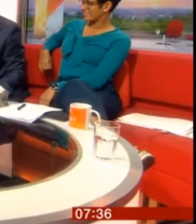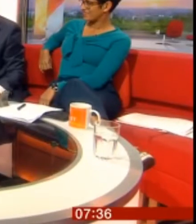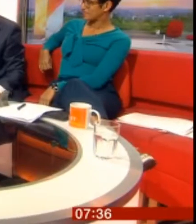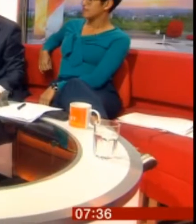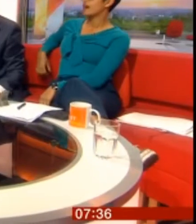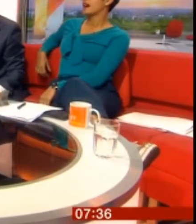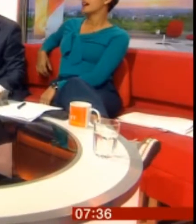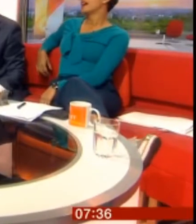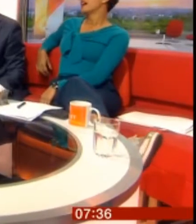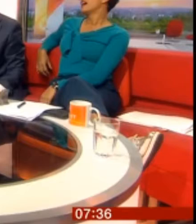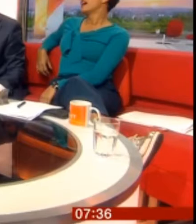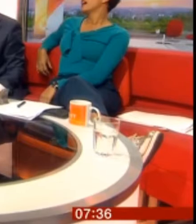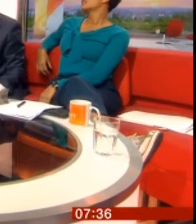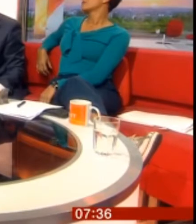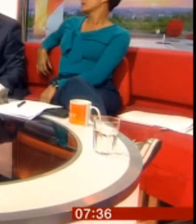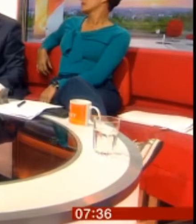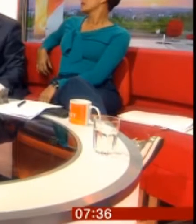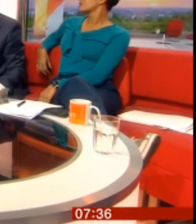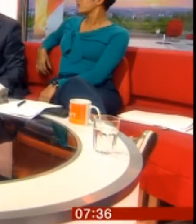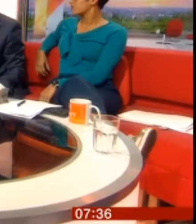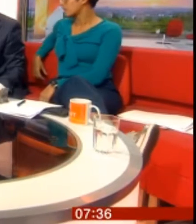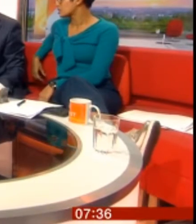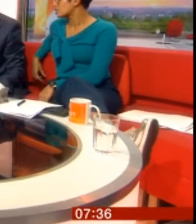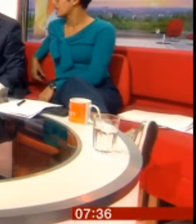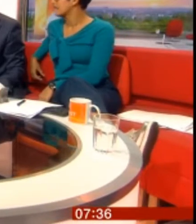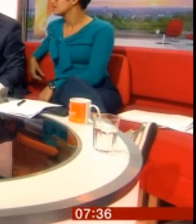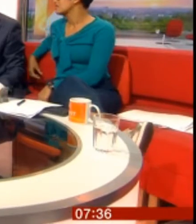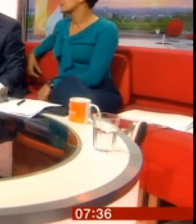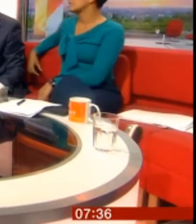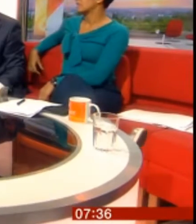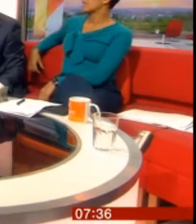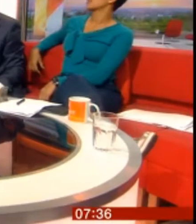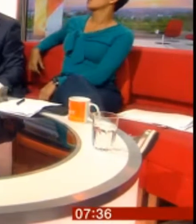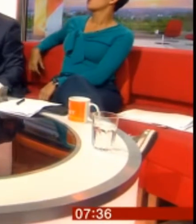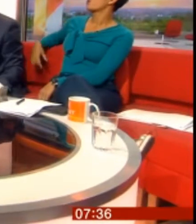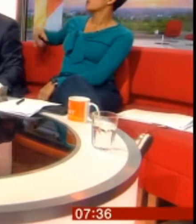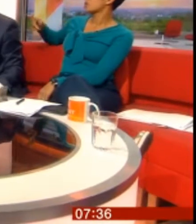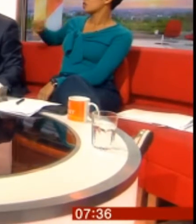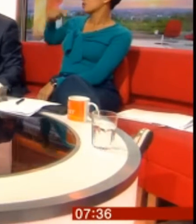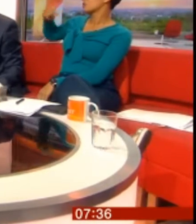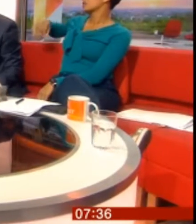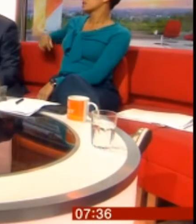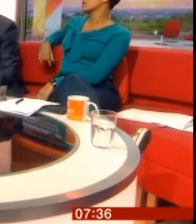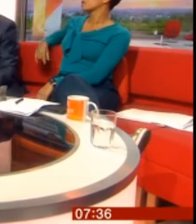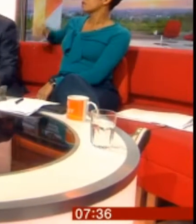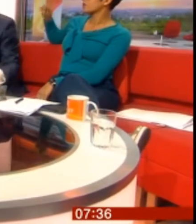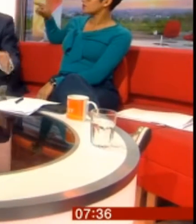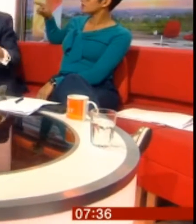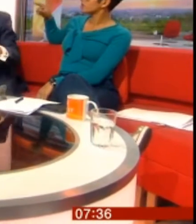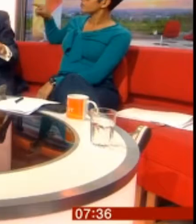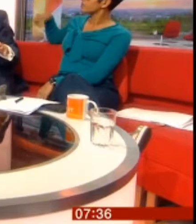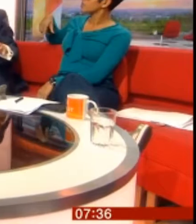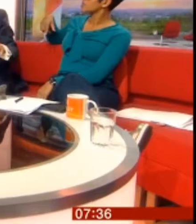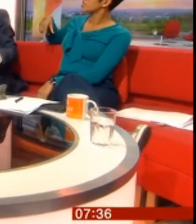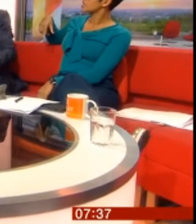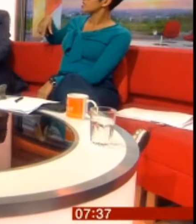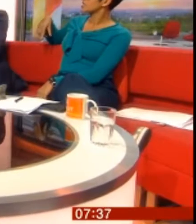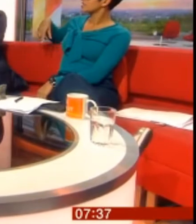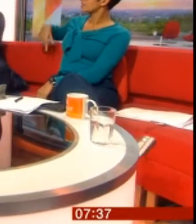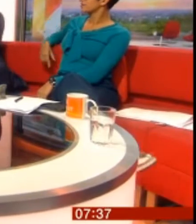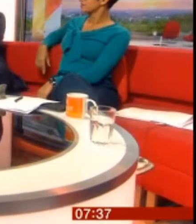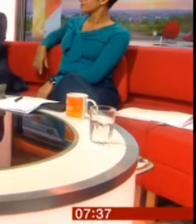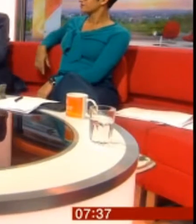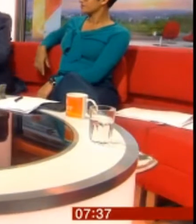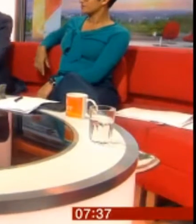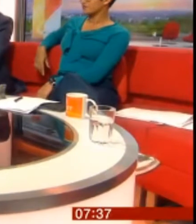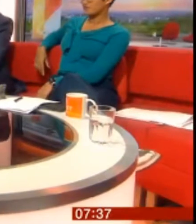is an incredibly pressurised game. And to be clear, it was a French accent and that's what Mr Klopp was listening. It was a French, wasn't it? French into English.